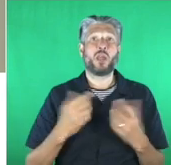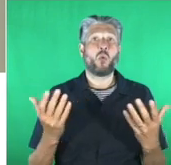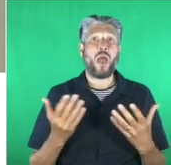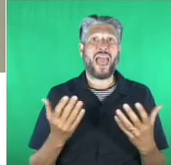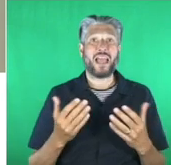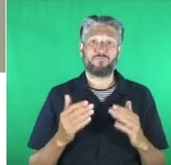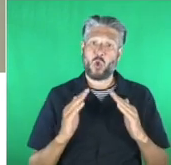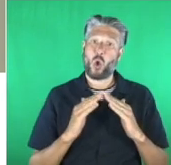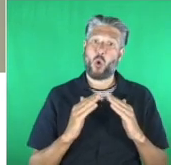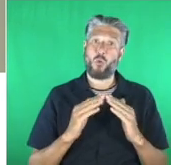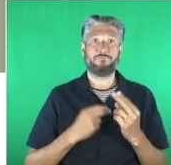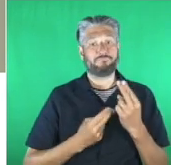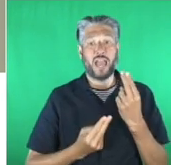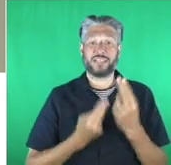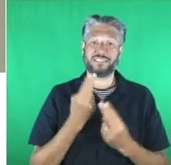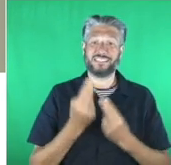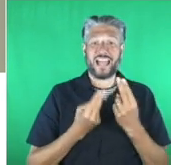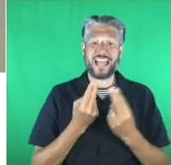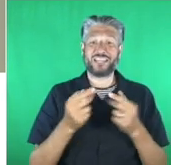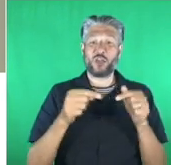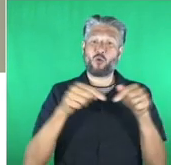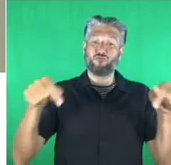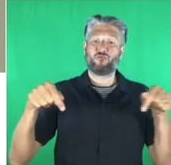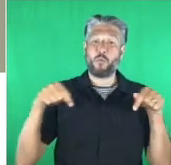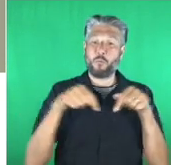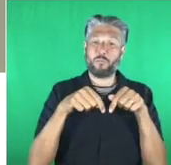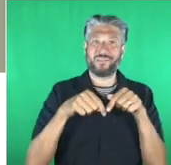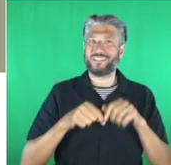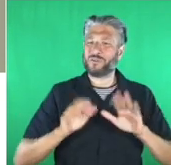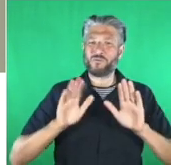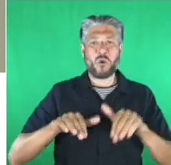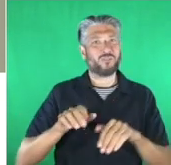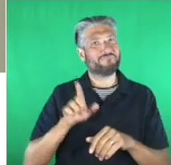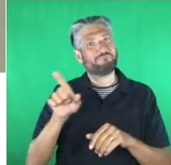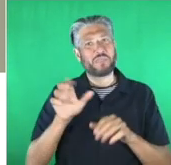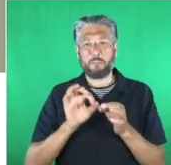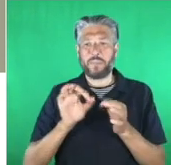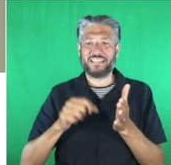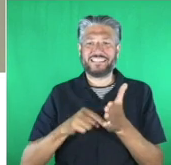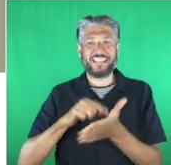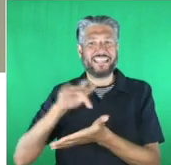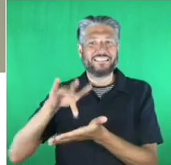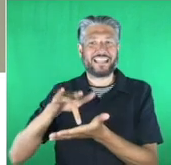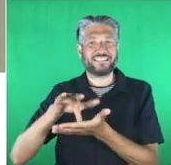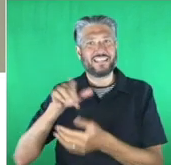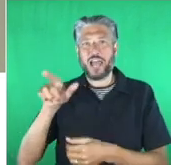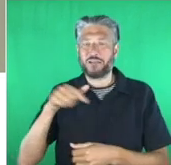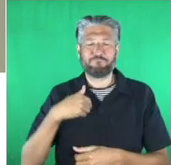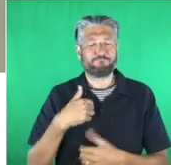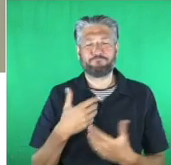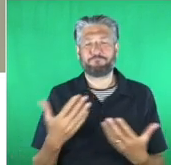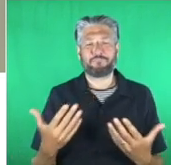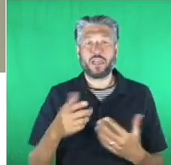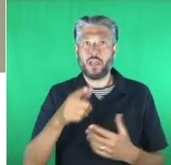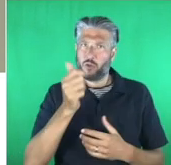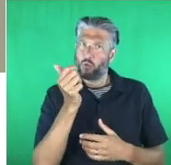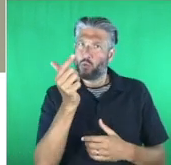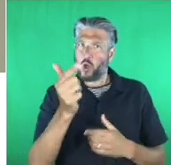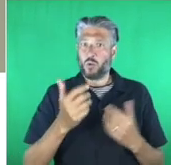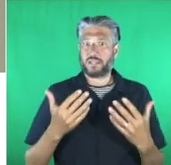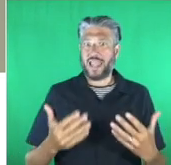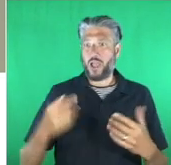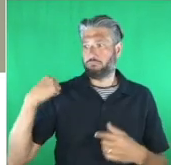center now i think we can all agree that technology has become even more vital in these past few months it's enabled us to keep working and